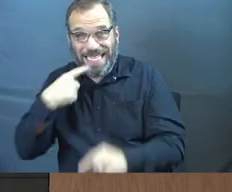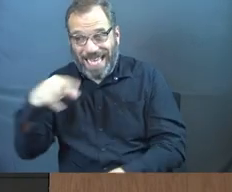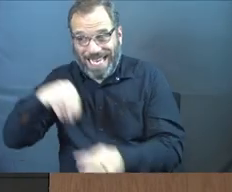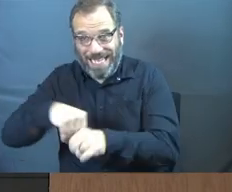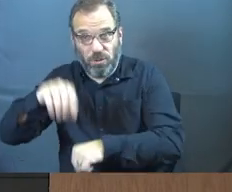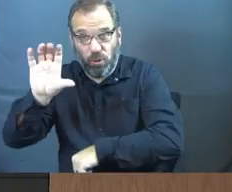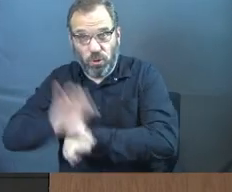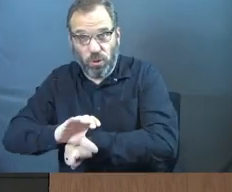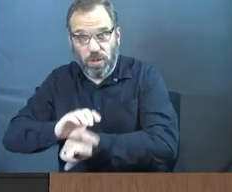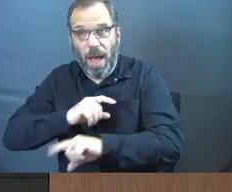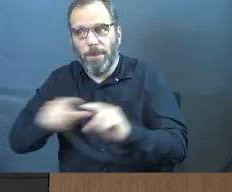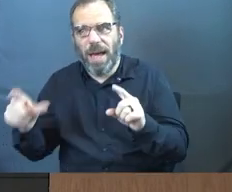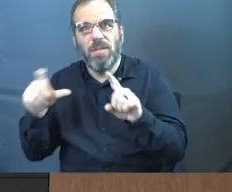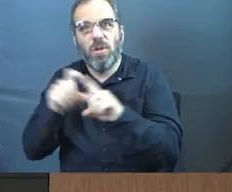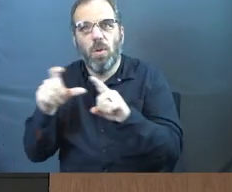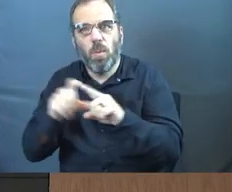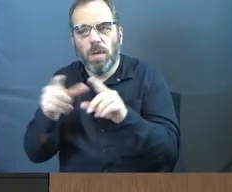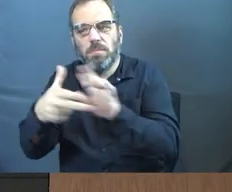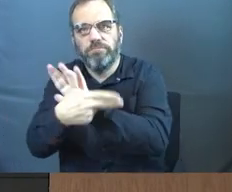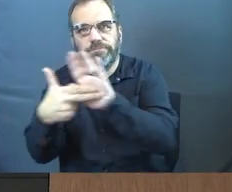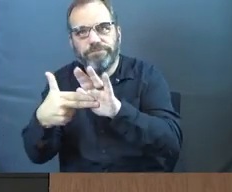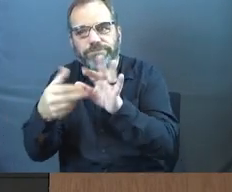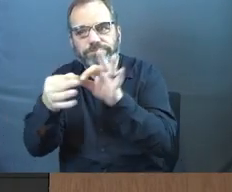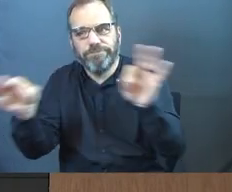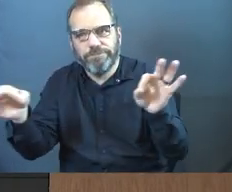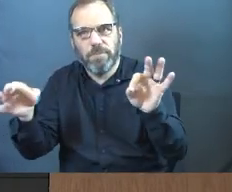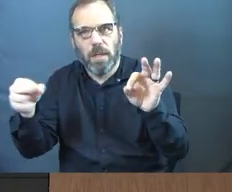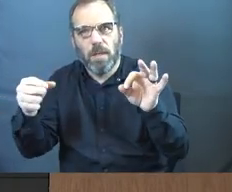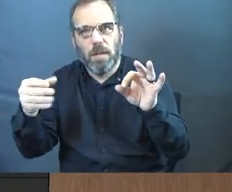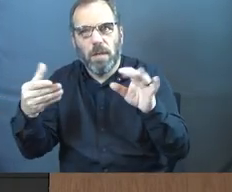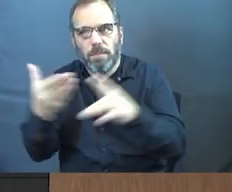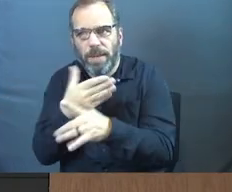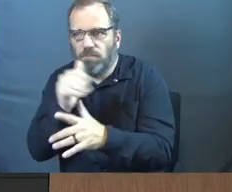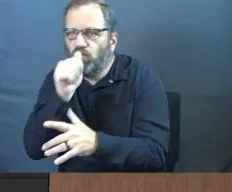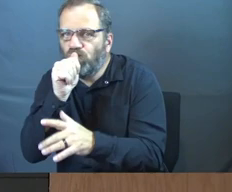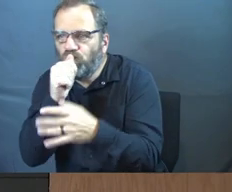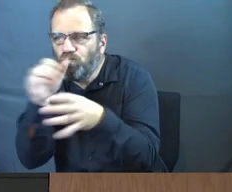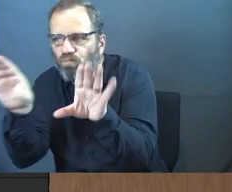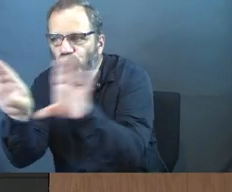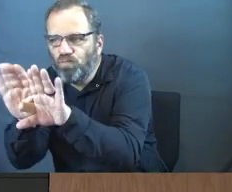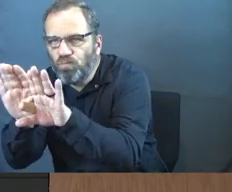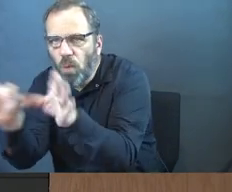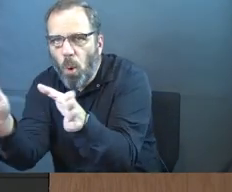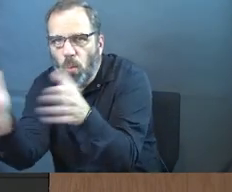here? But they're the words and the labels that are actually being said behind closed doors.